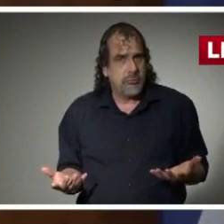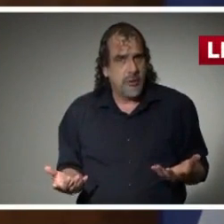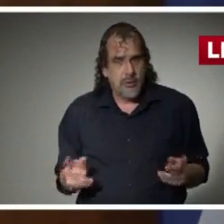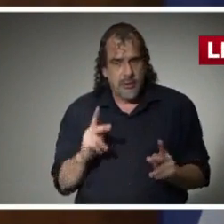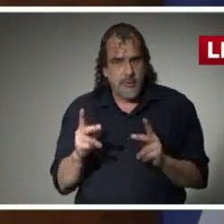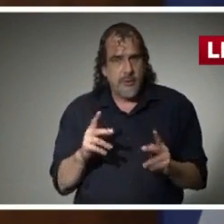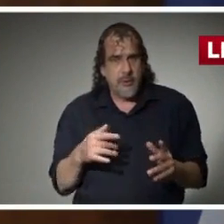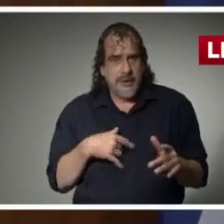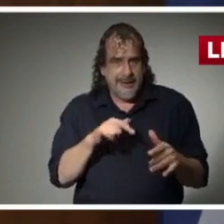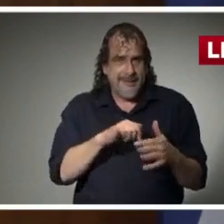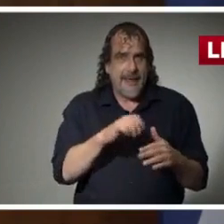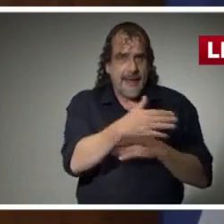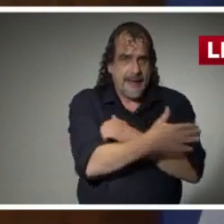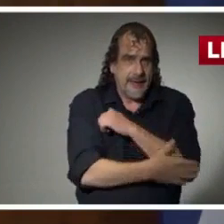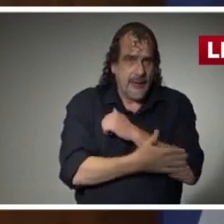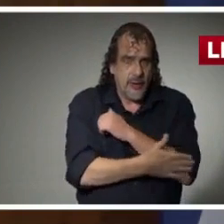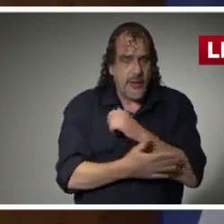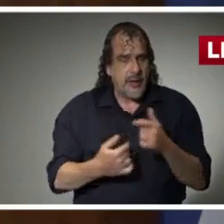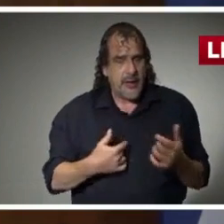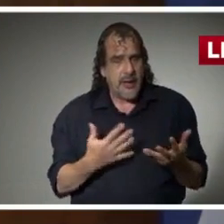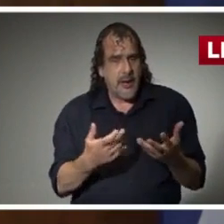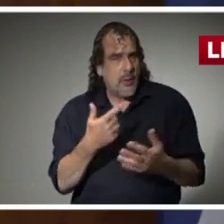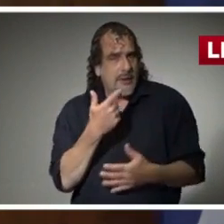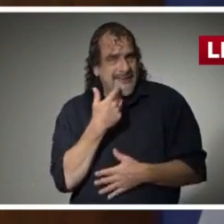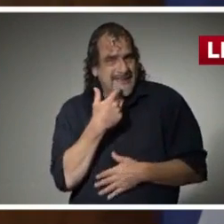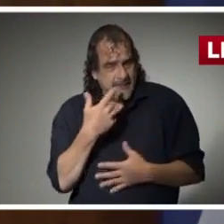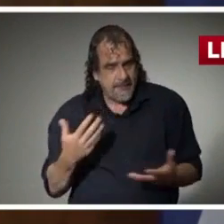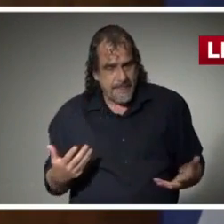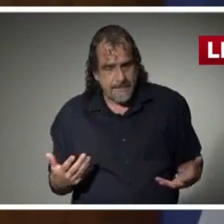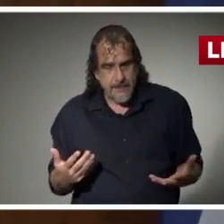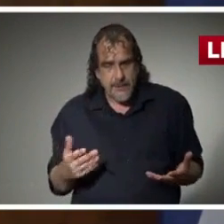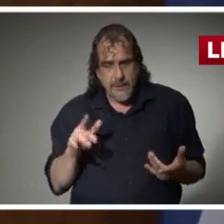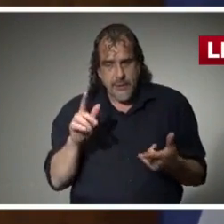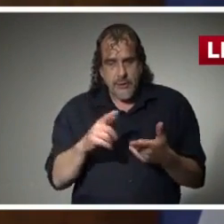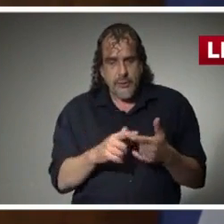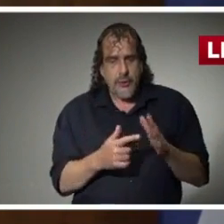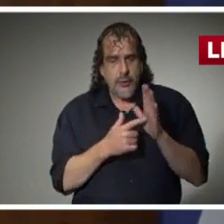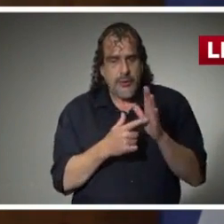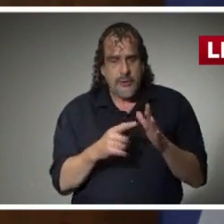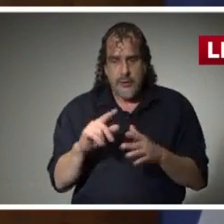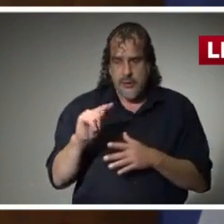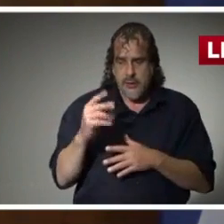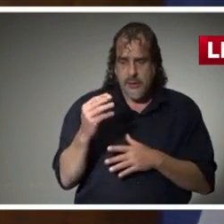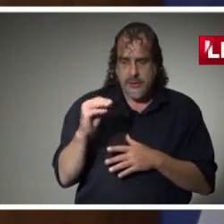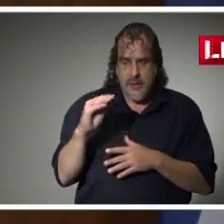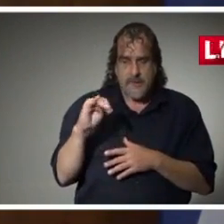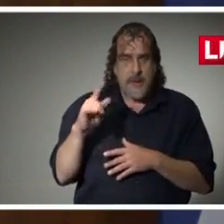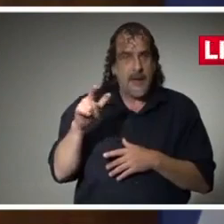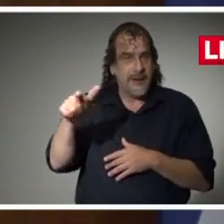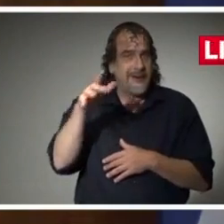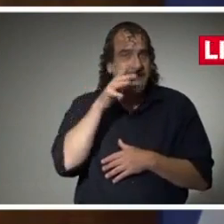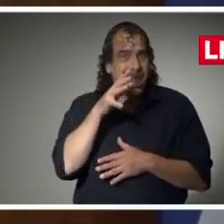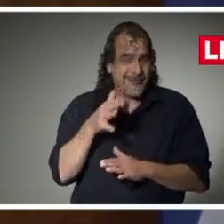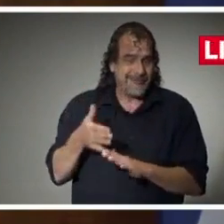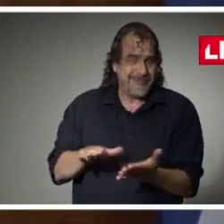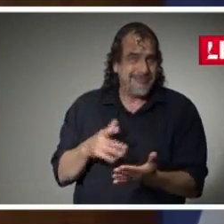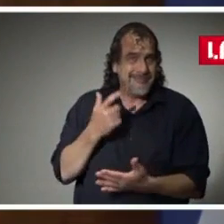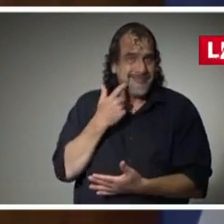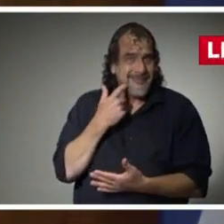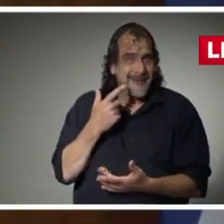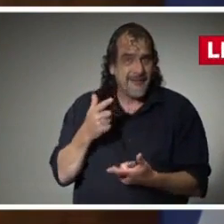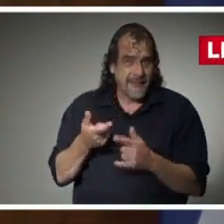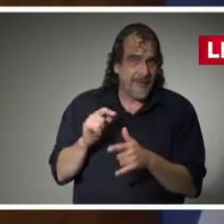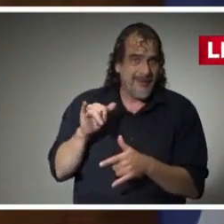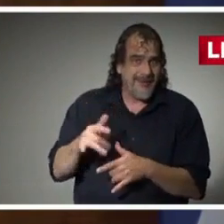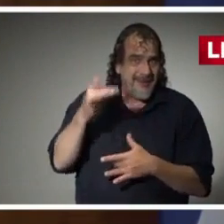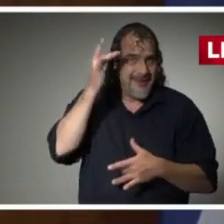of the people in Scott County. And I just want to say that to Representative Tom Miles, who lost his mom recently, we've been praying for